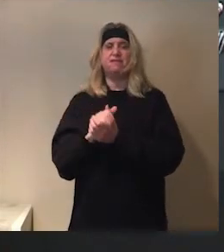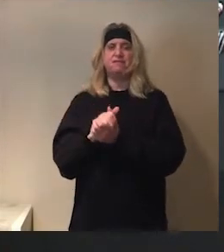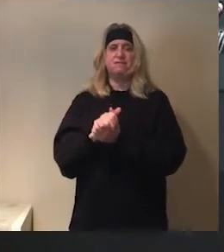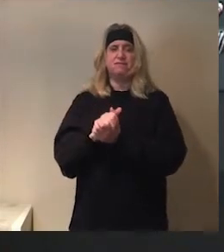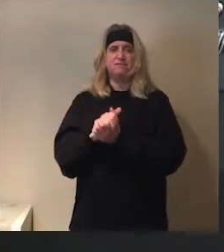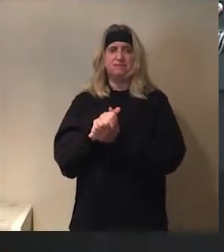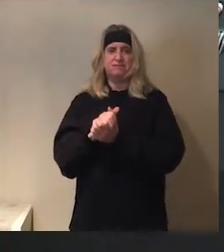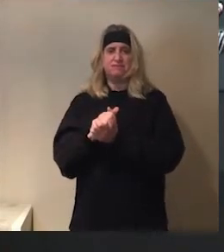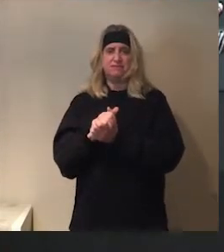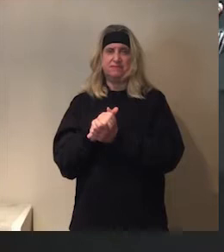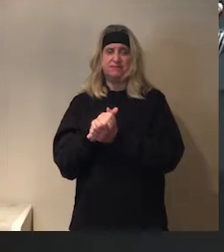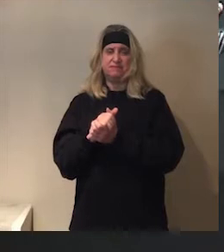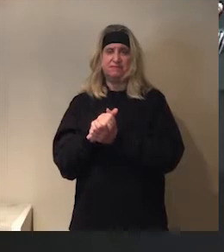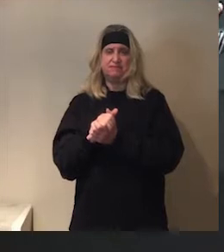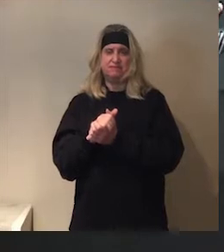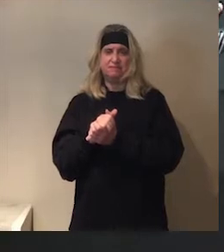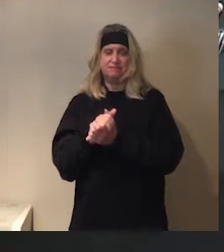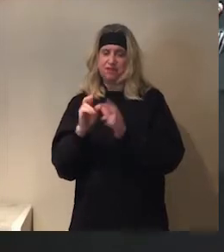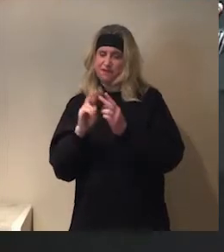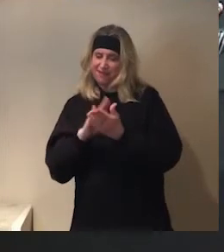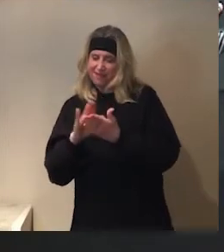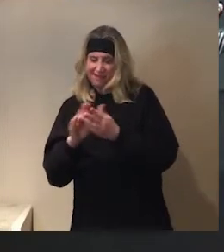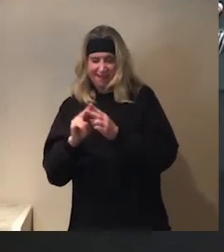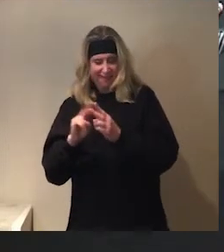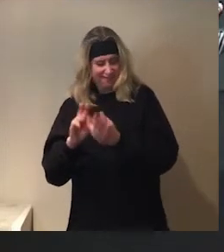Like this. Nice. Very nice. Nice. All right.